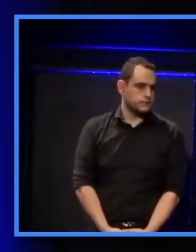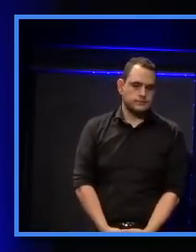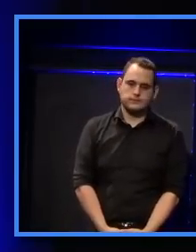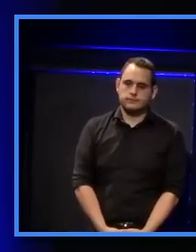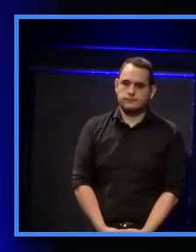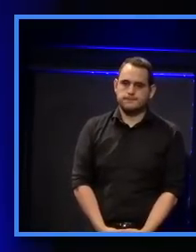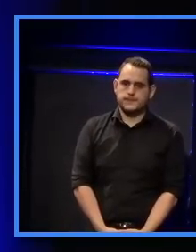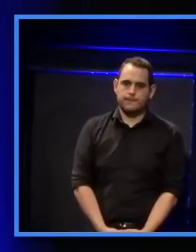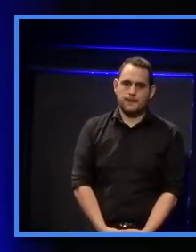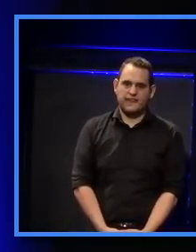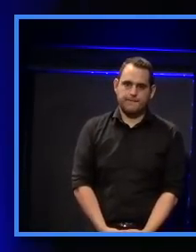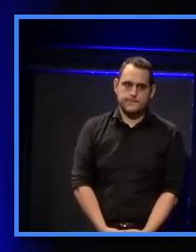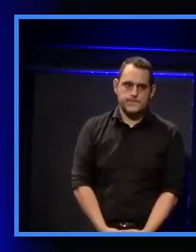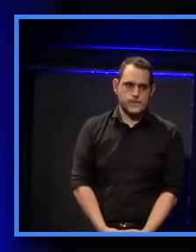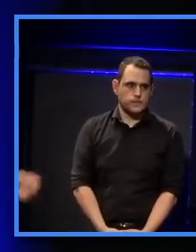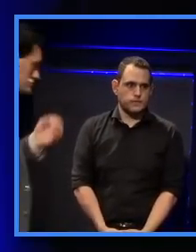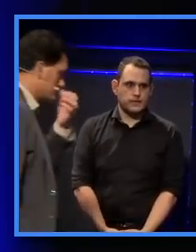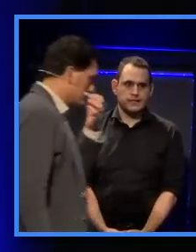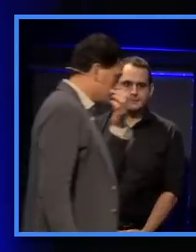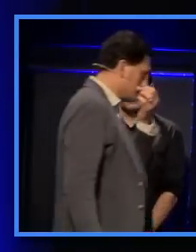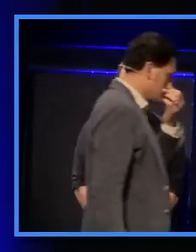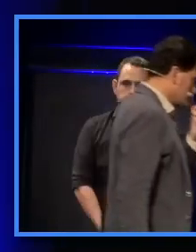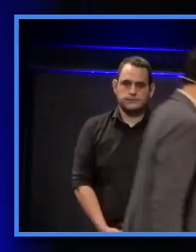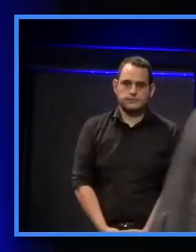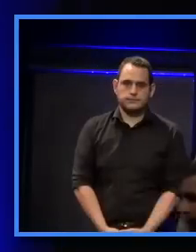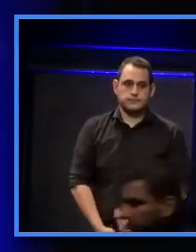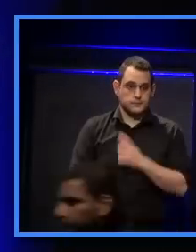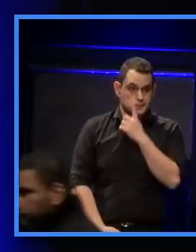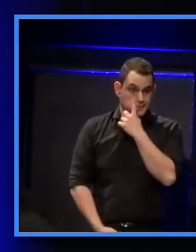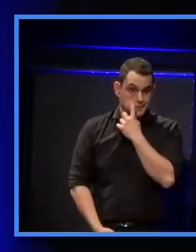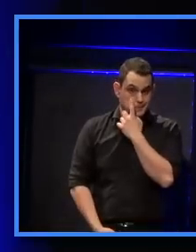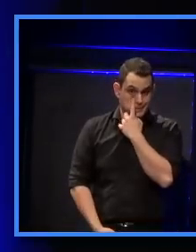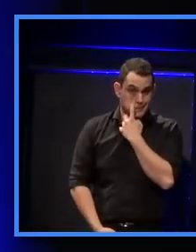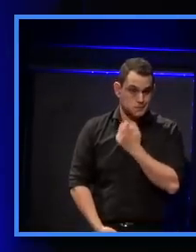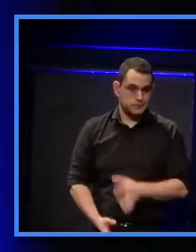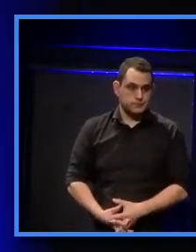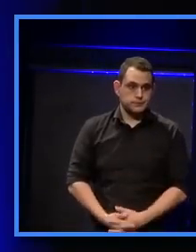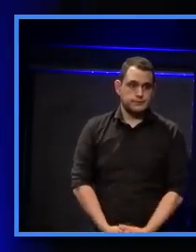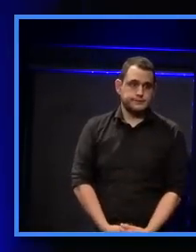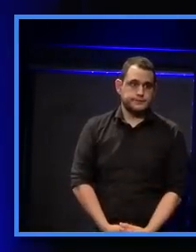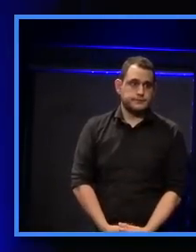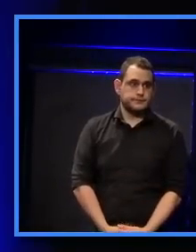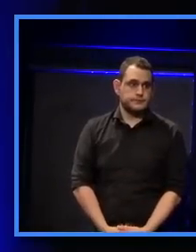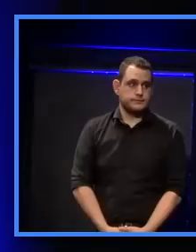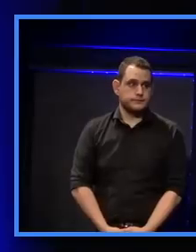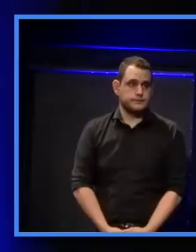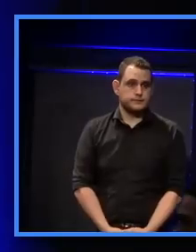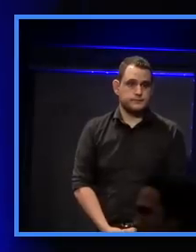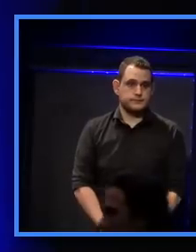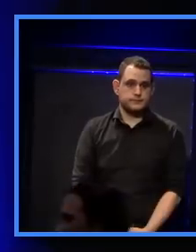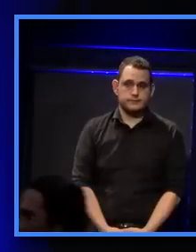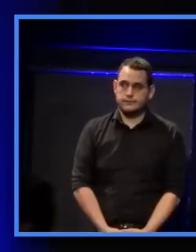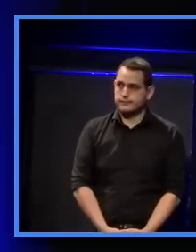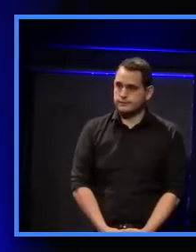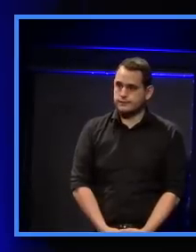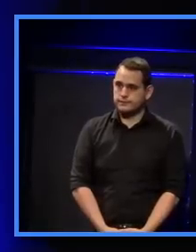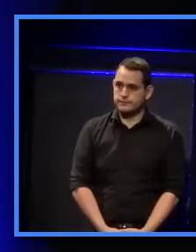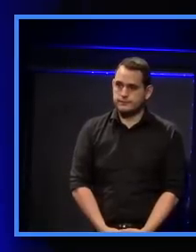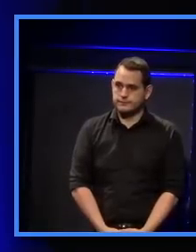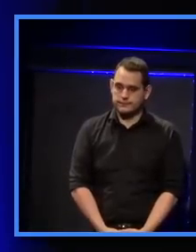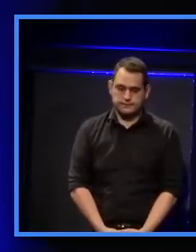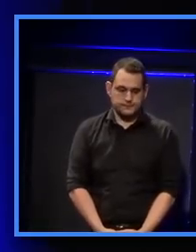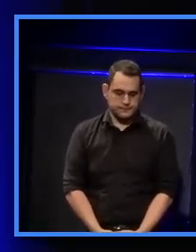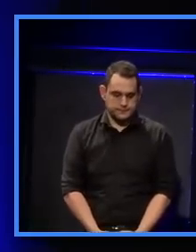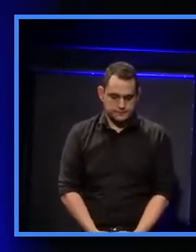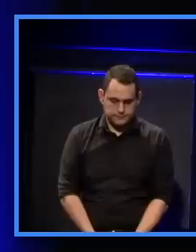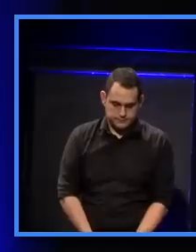as we get moving, firstly, I'd like to welcome Patrick Clifford, who's on the